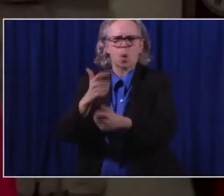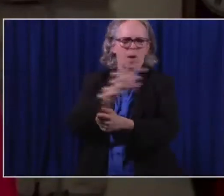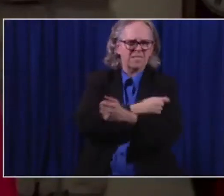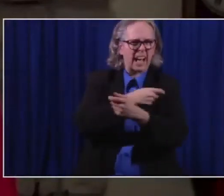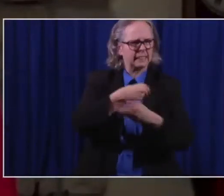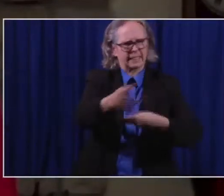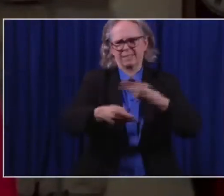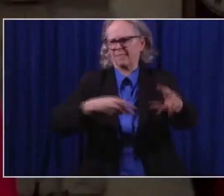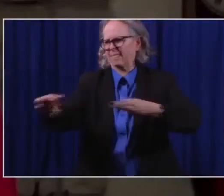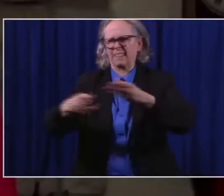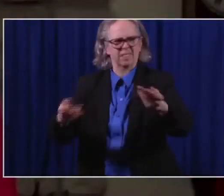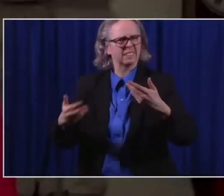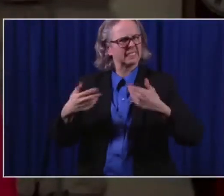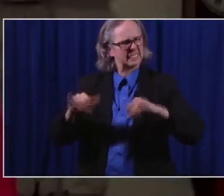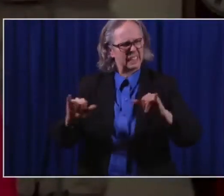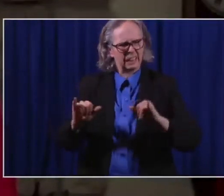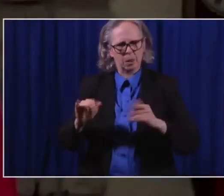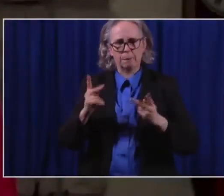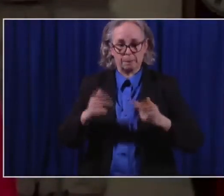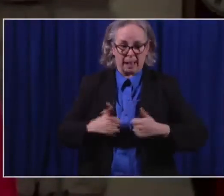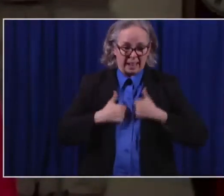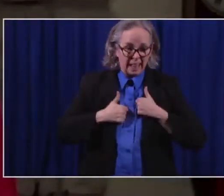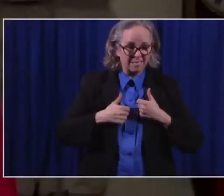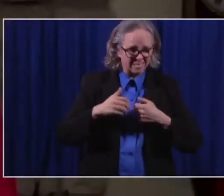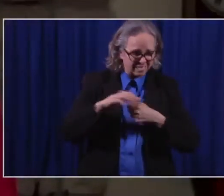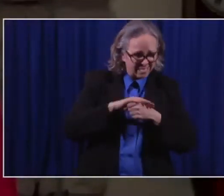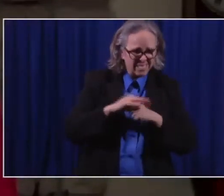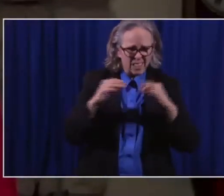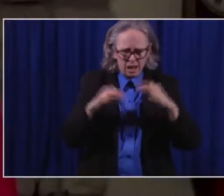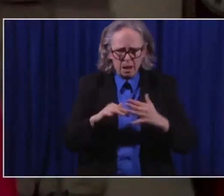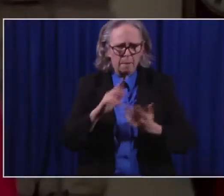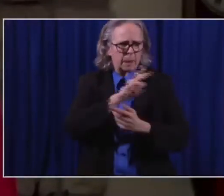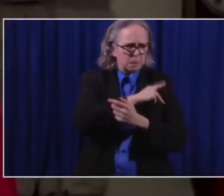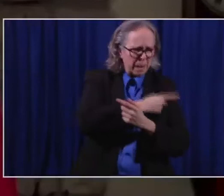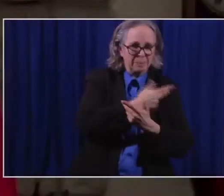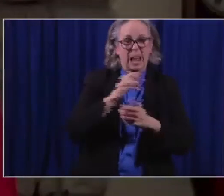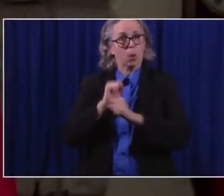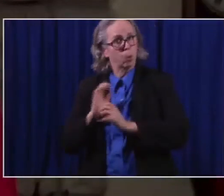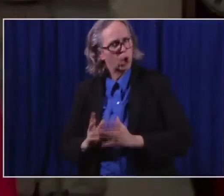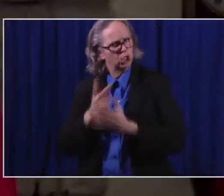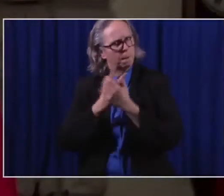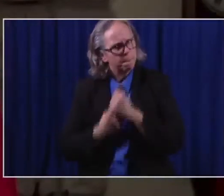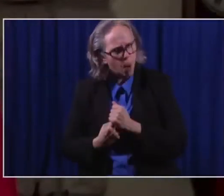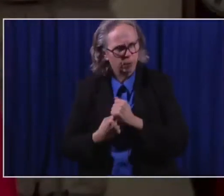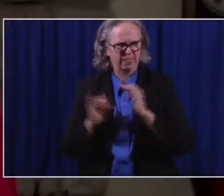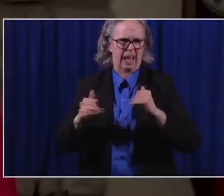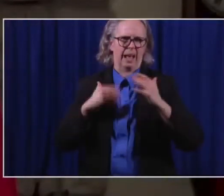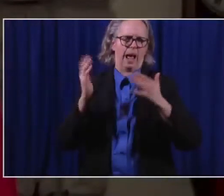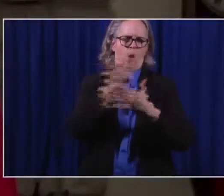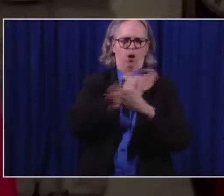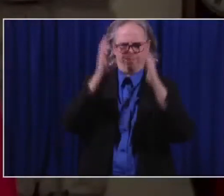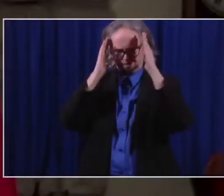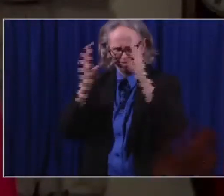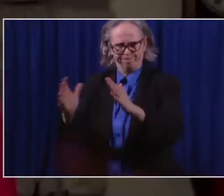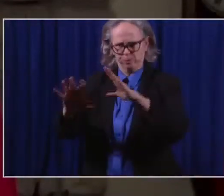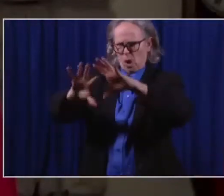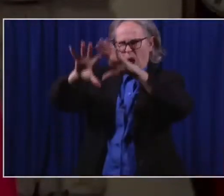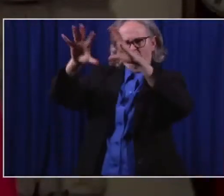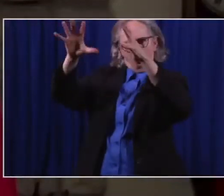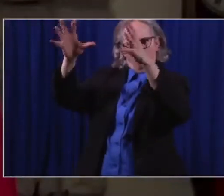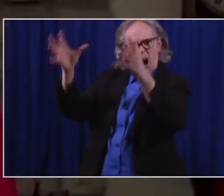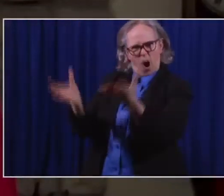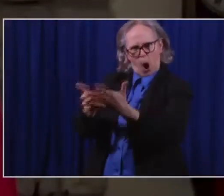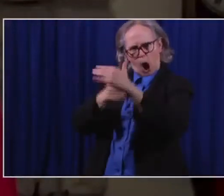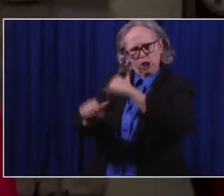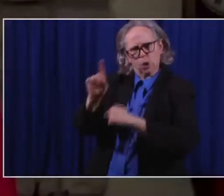and to workers in our long-term care facilities. So they're moving forward. You're also seeing our hospitals,